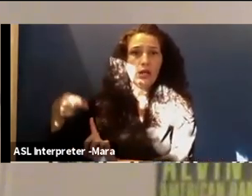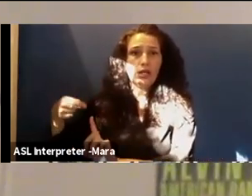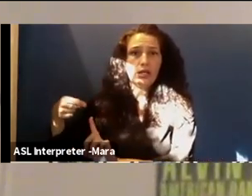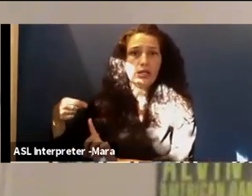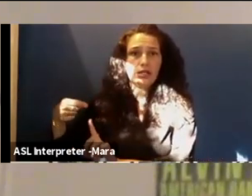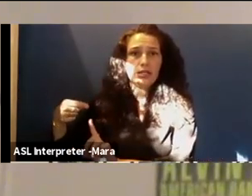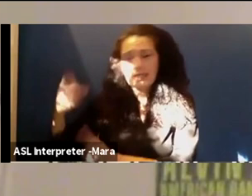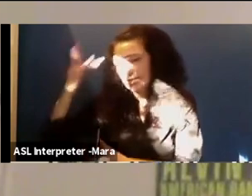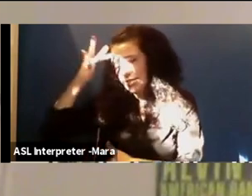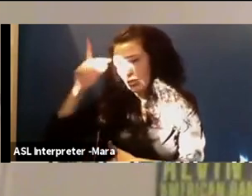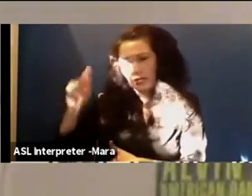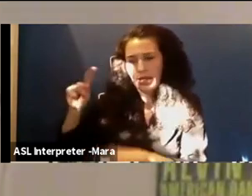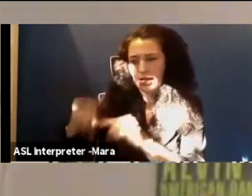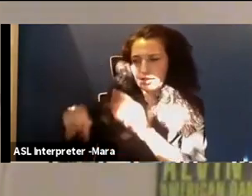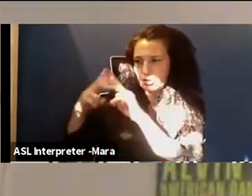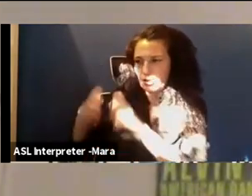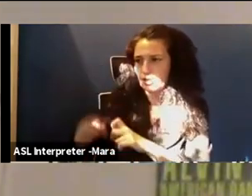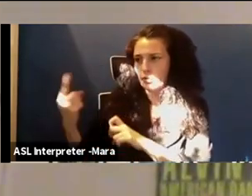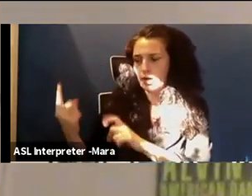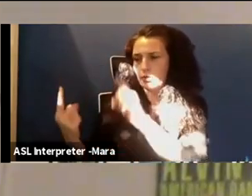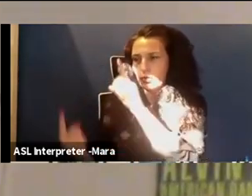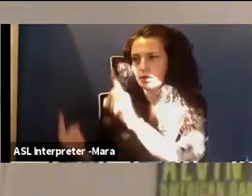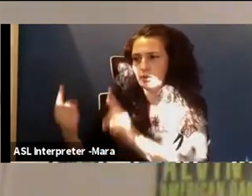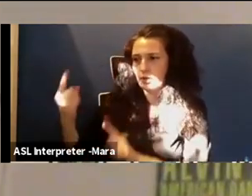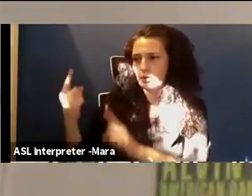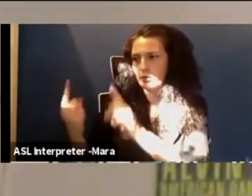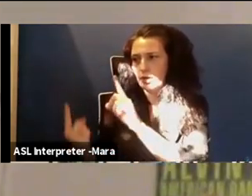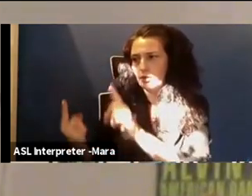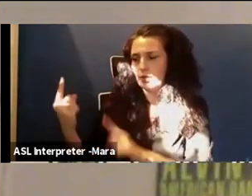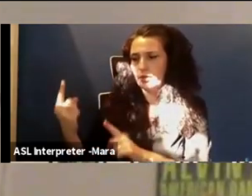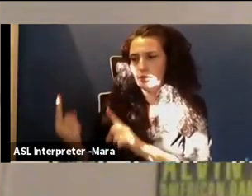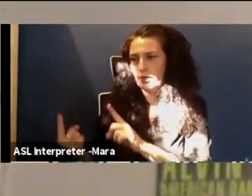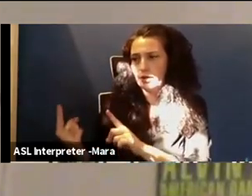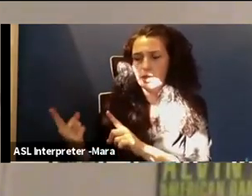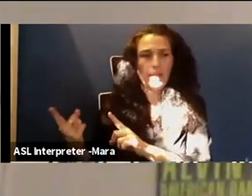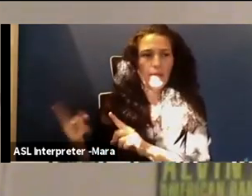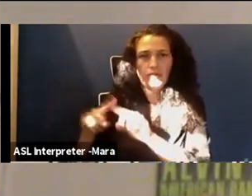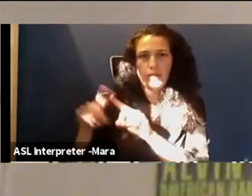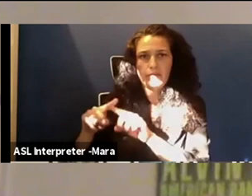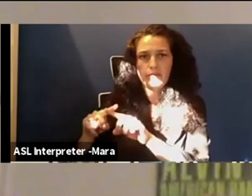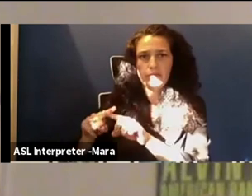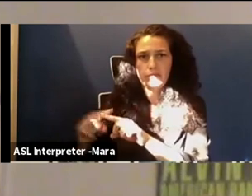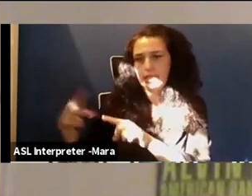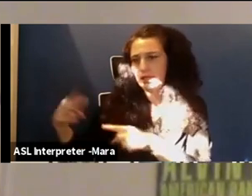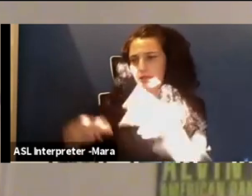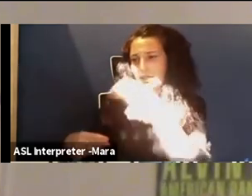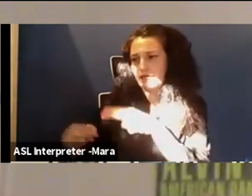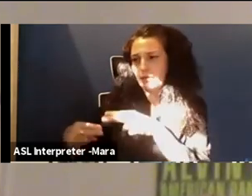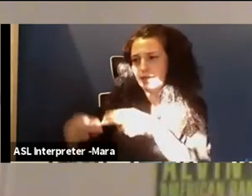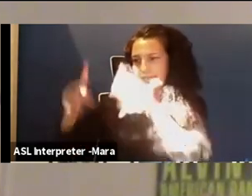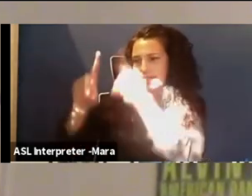screen them one at a time. not one person. They're moving things from one pipette, pipetting from one test tube to the other.